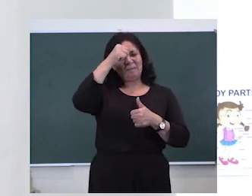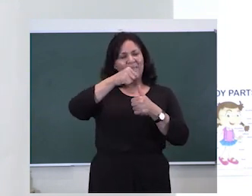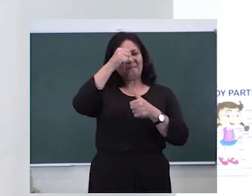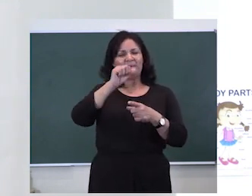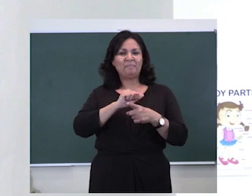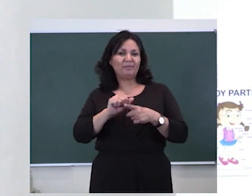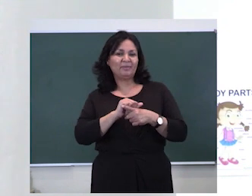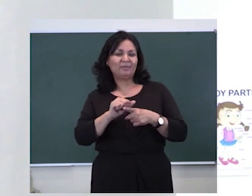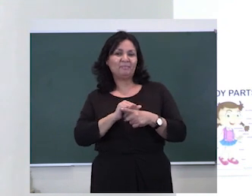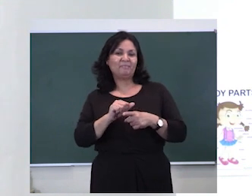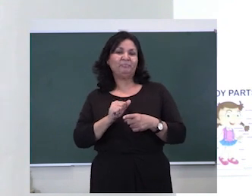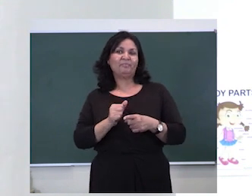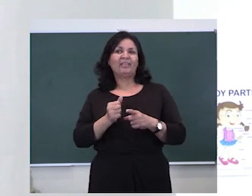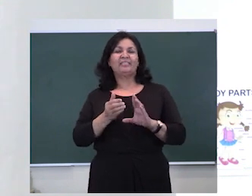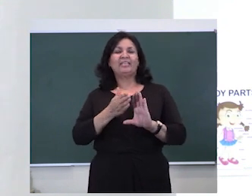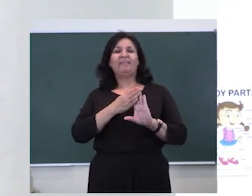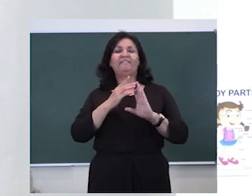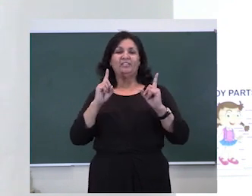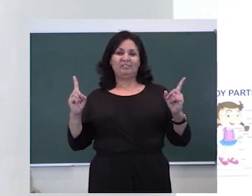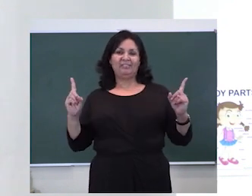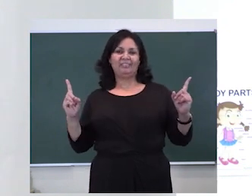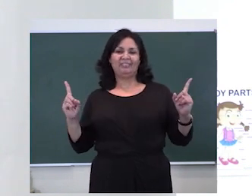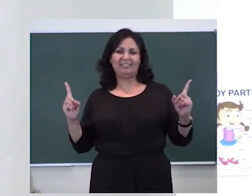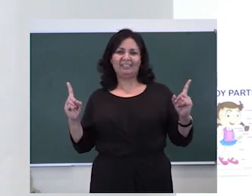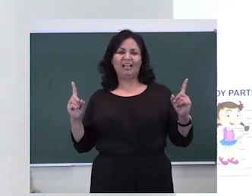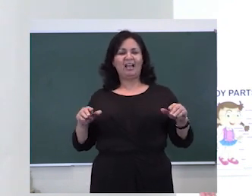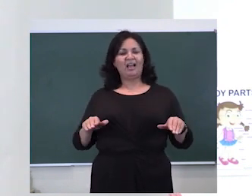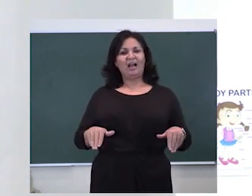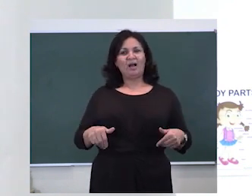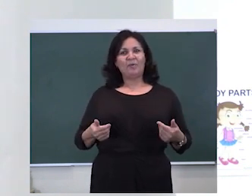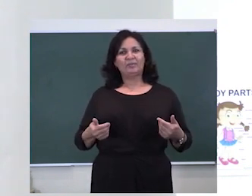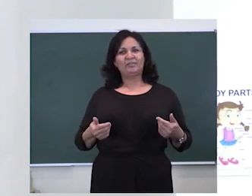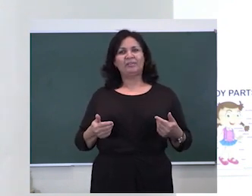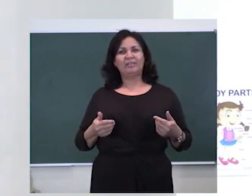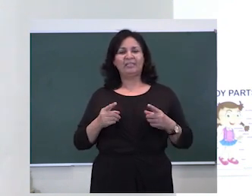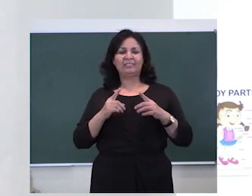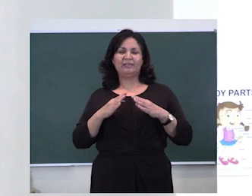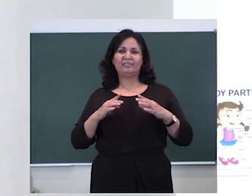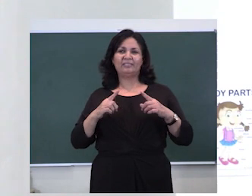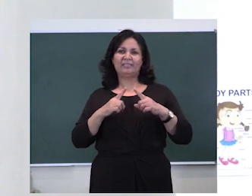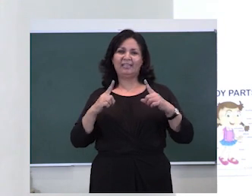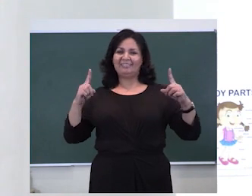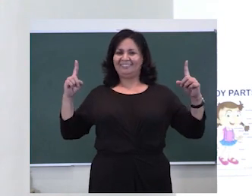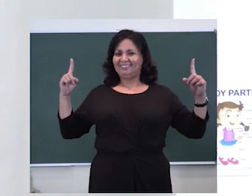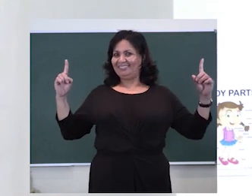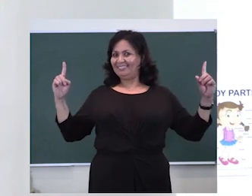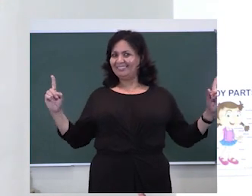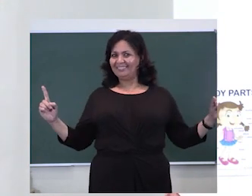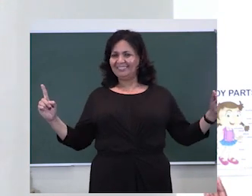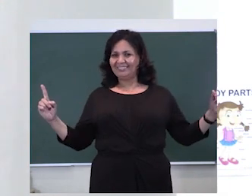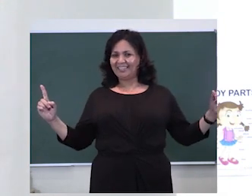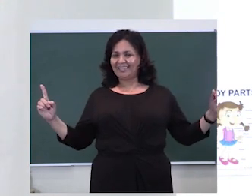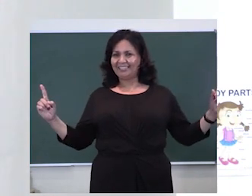social distancing. How do we do that? By stretching our hands out to check if we are touching anyone